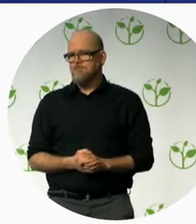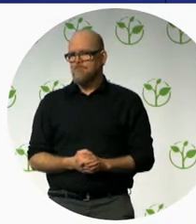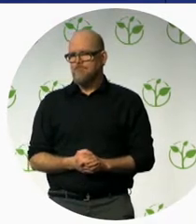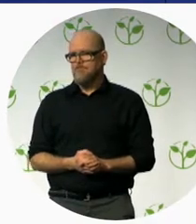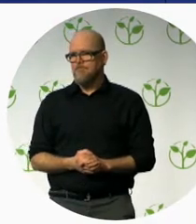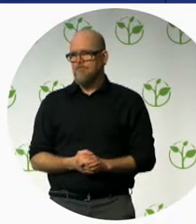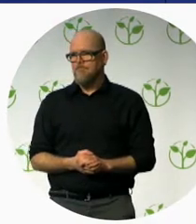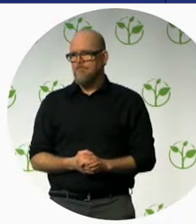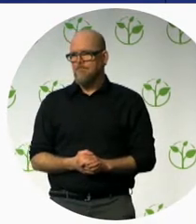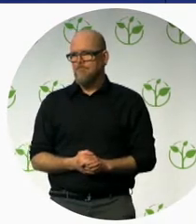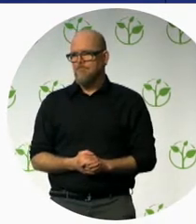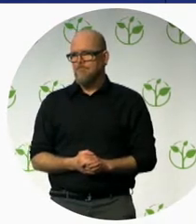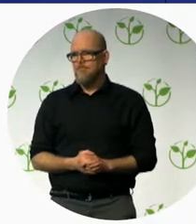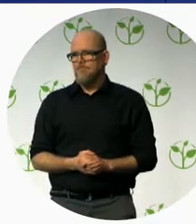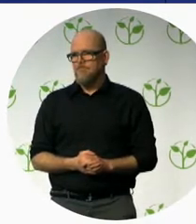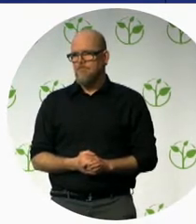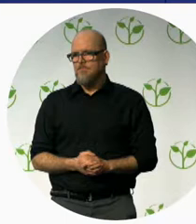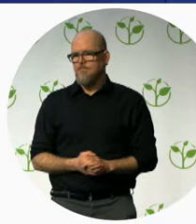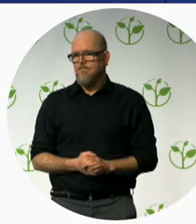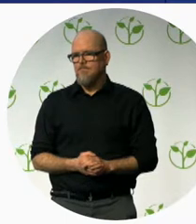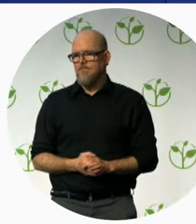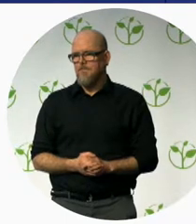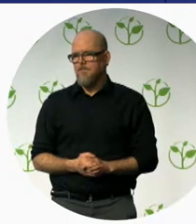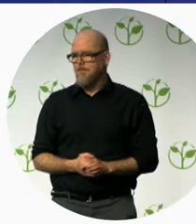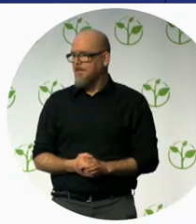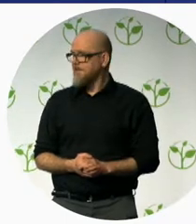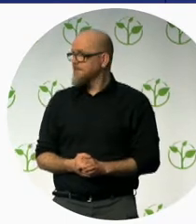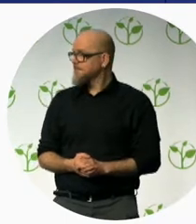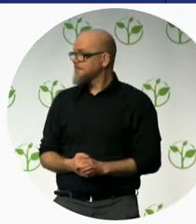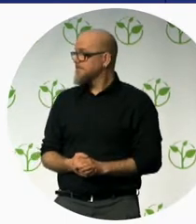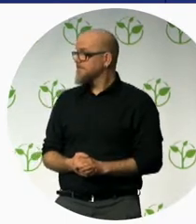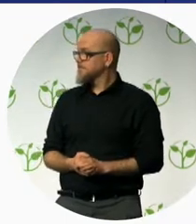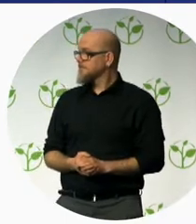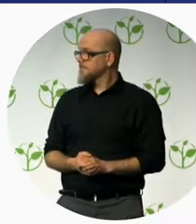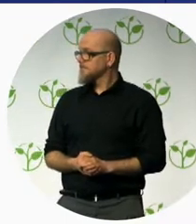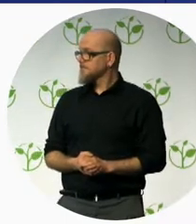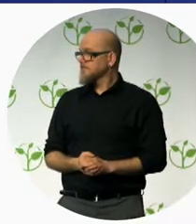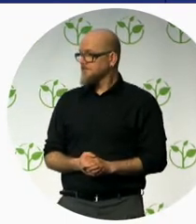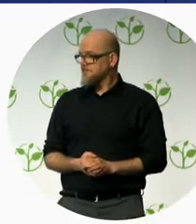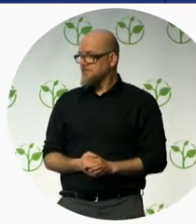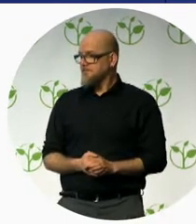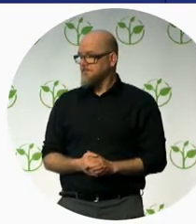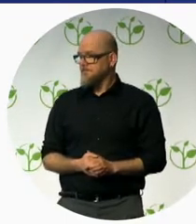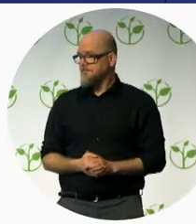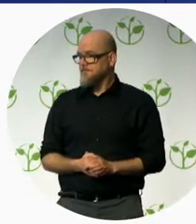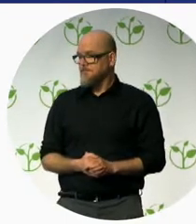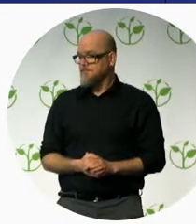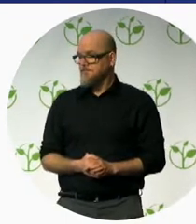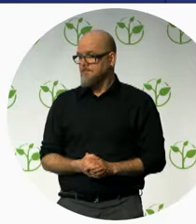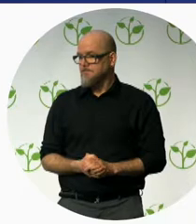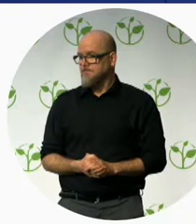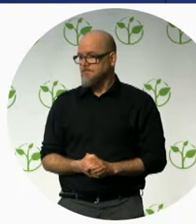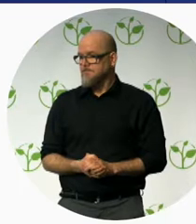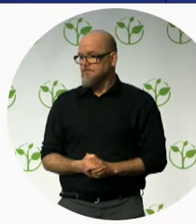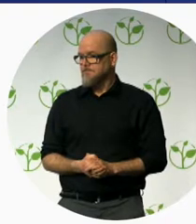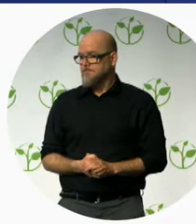Niepełnosprawnej może powtórzyć sukces Karty Osoby Młodej i zmobilizować muzea, restauracje,